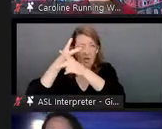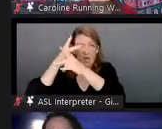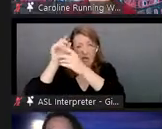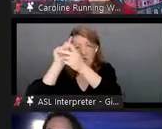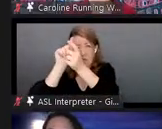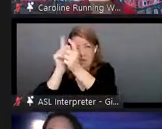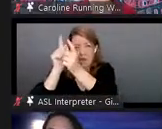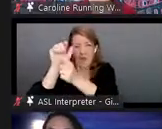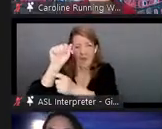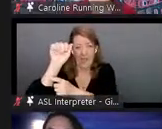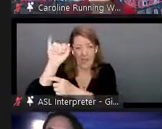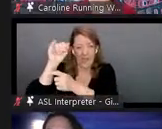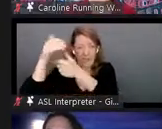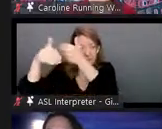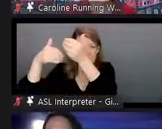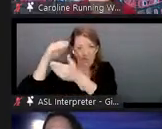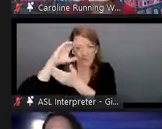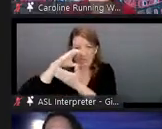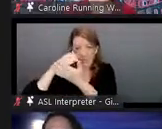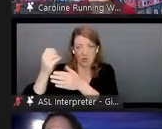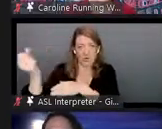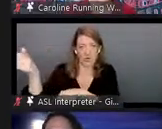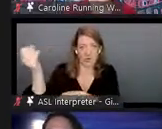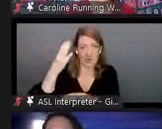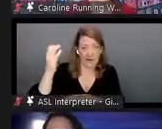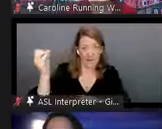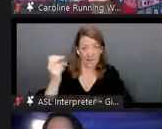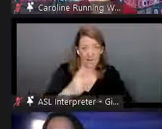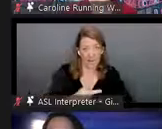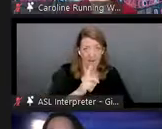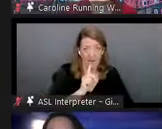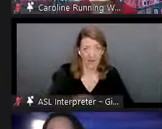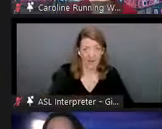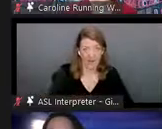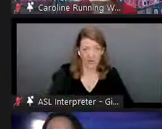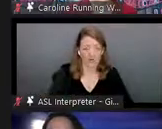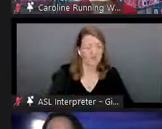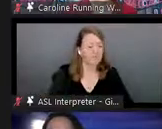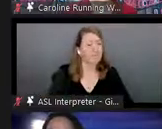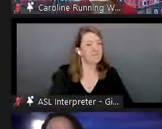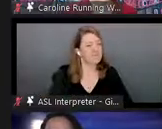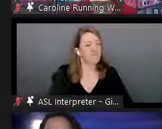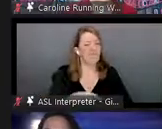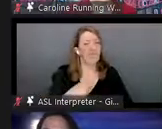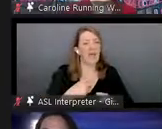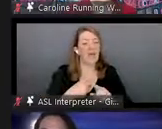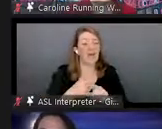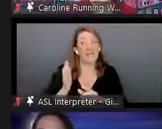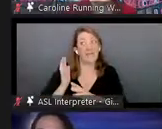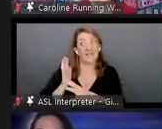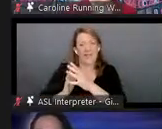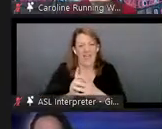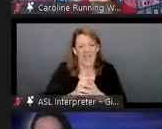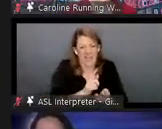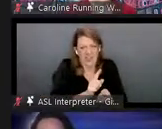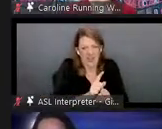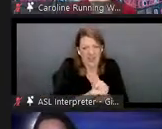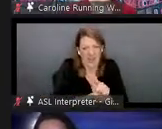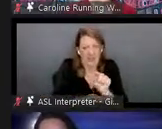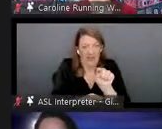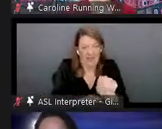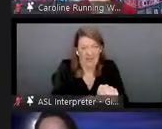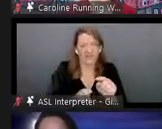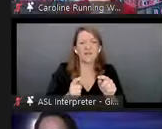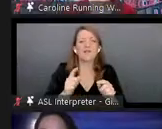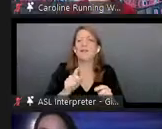there that processes your image and then sends back the response you've actually i've engineered in the past week so that it's all on device so there's no privacy